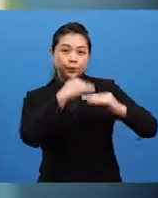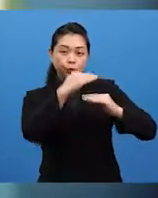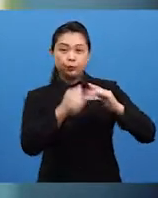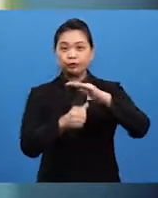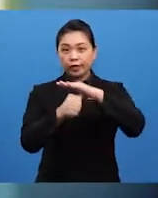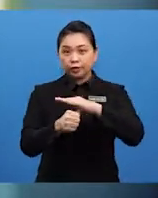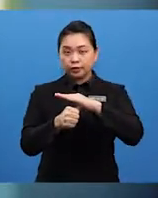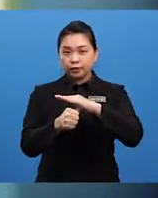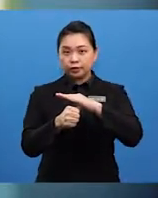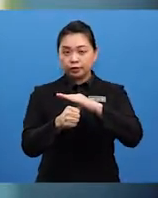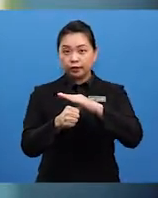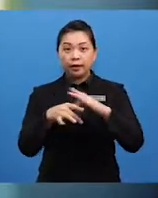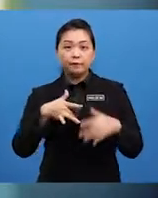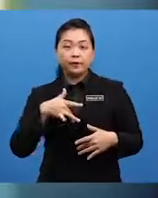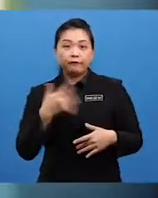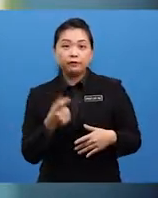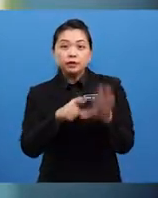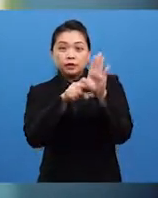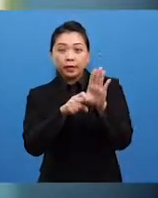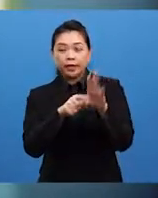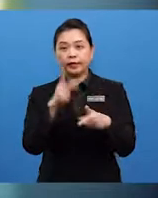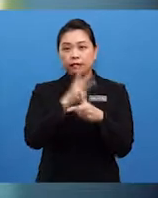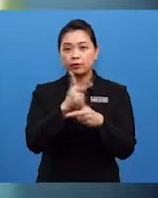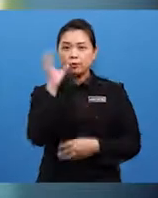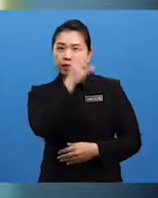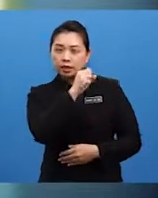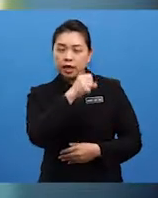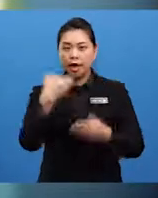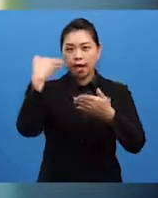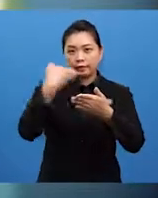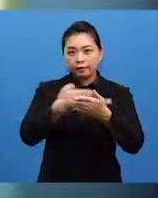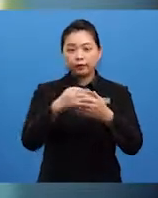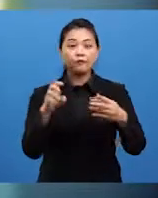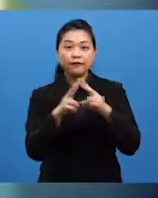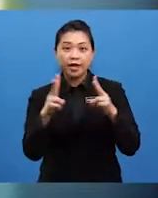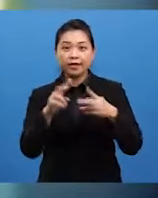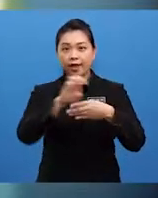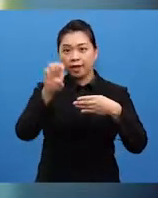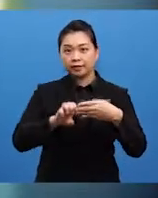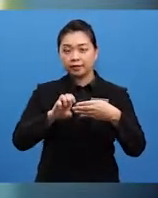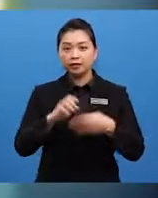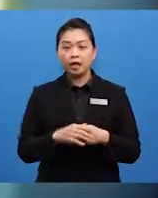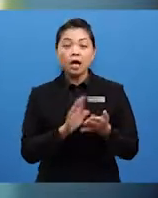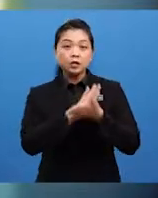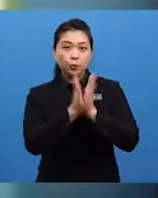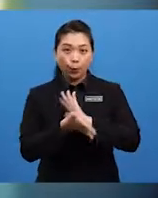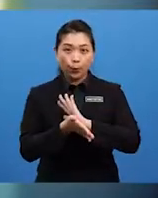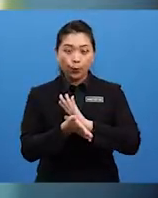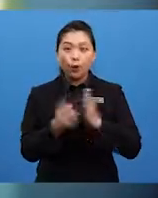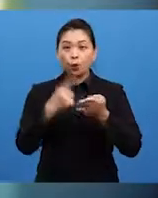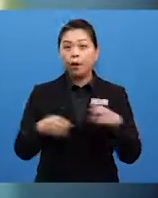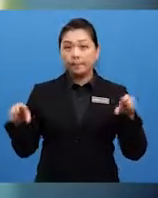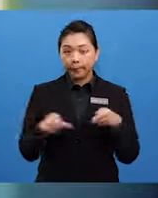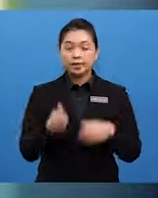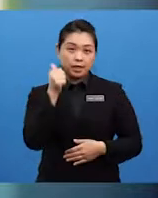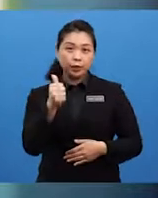intriguing suspense, and keep you guessing until the very end. So, what makes